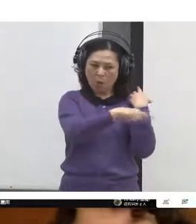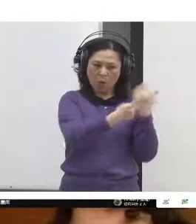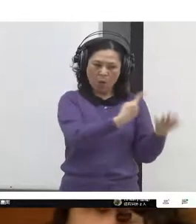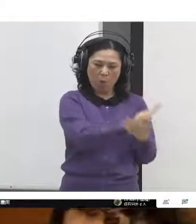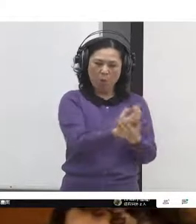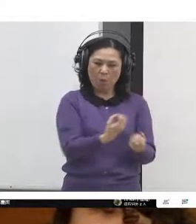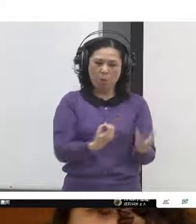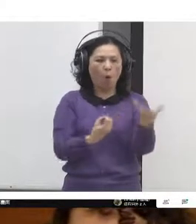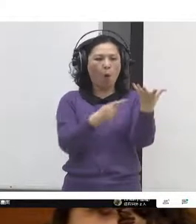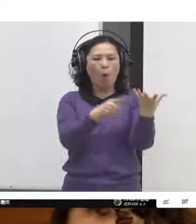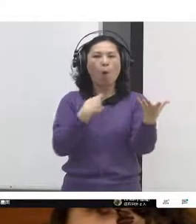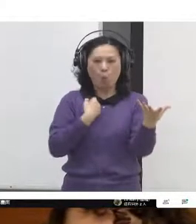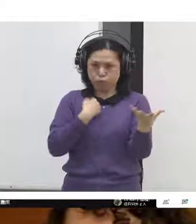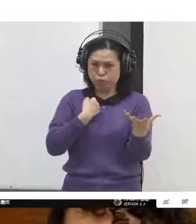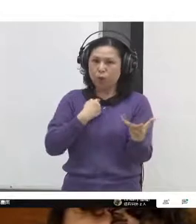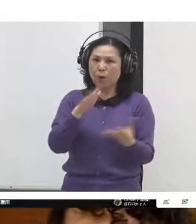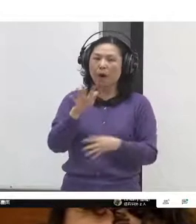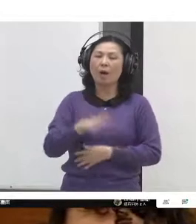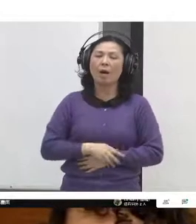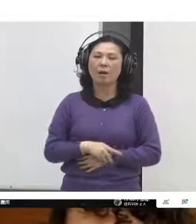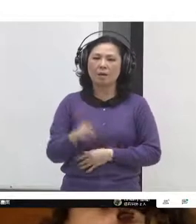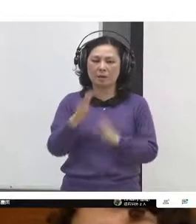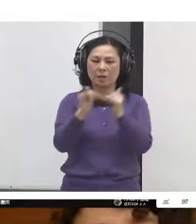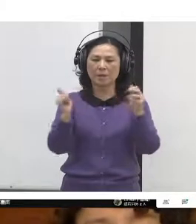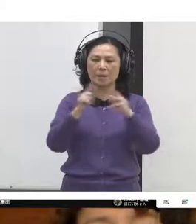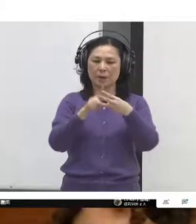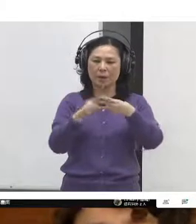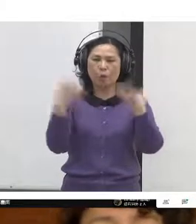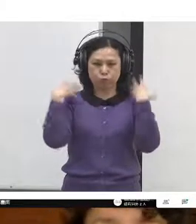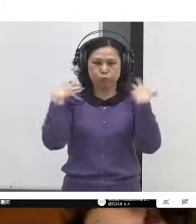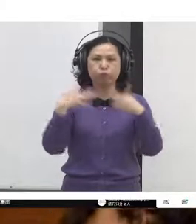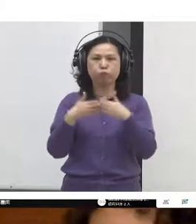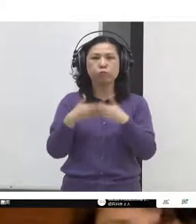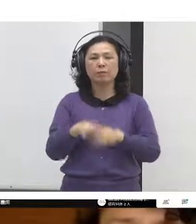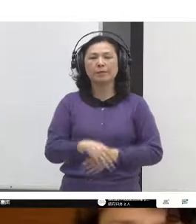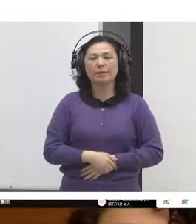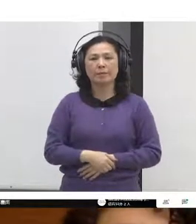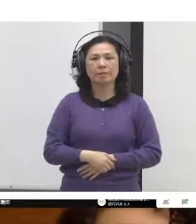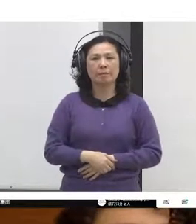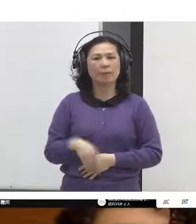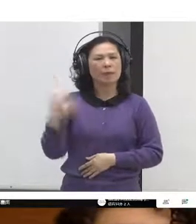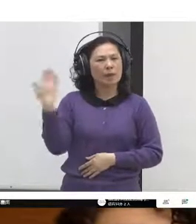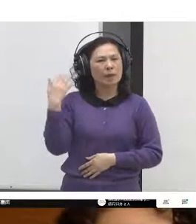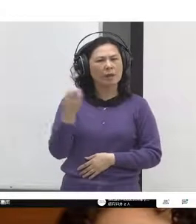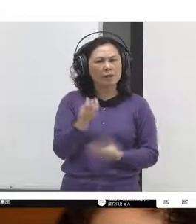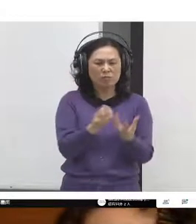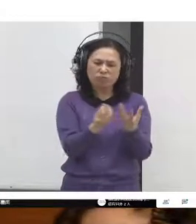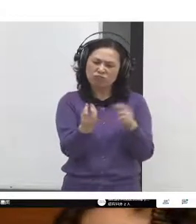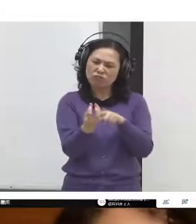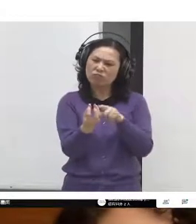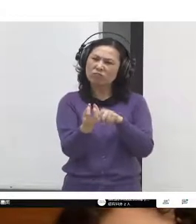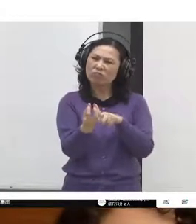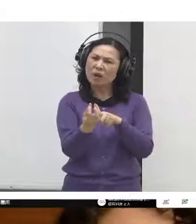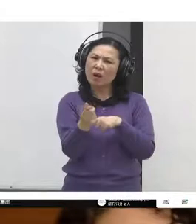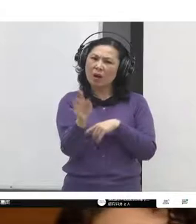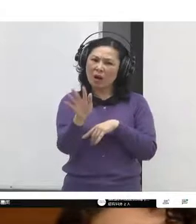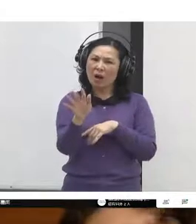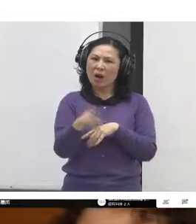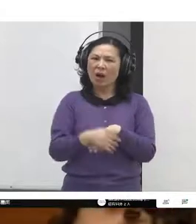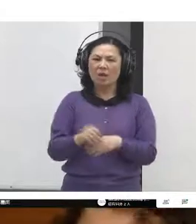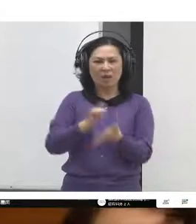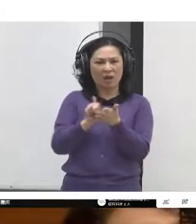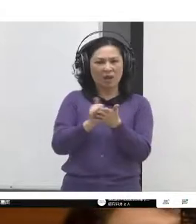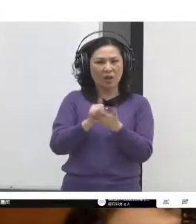a couple hundred people were demanding in New York before, now thousands and tens of thousands of people are demanding those after this past year.